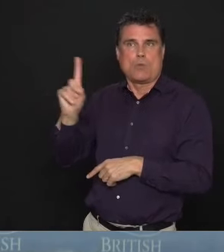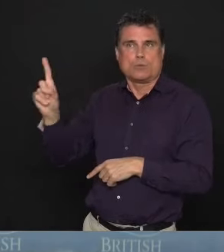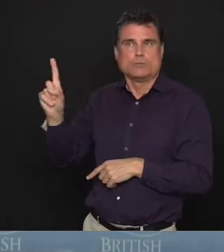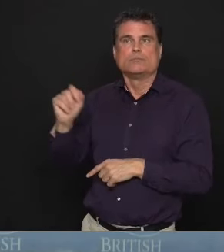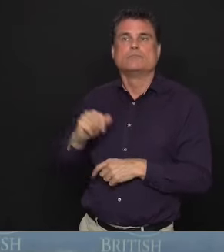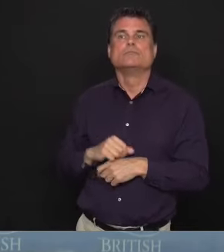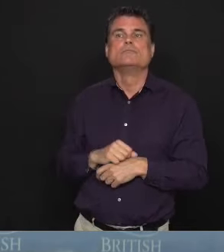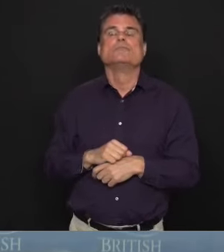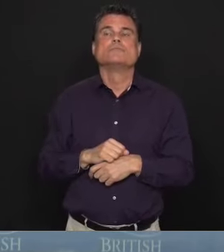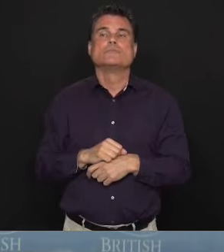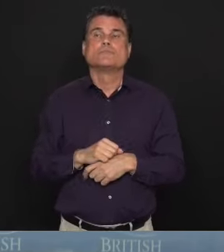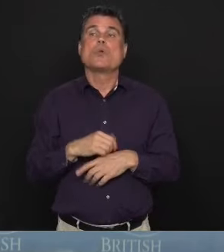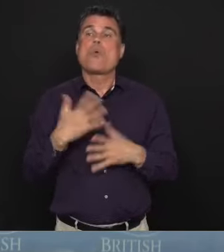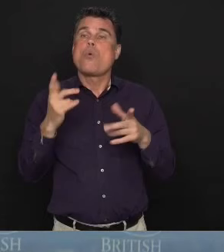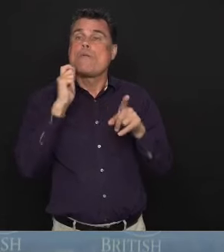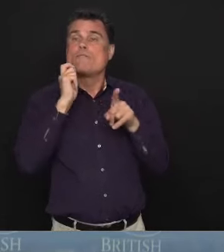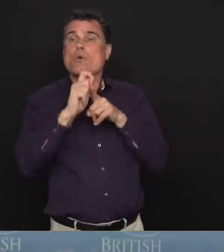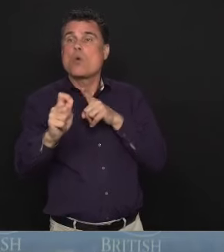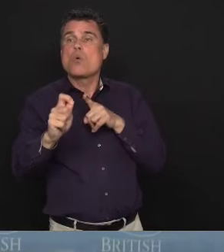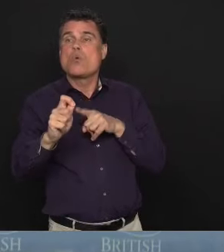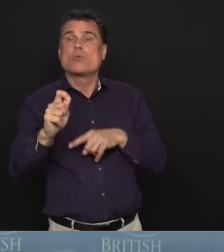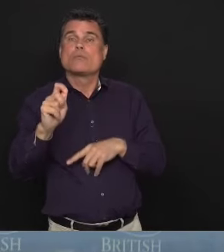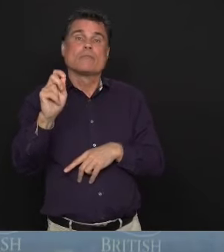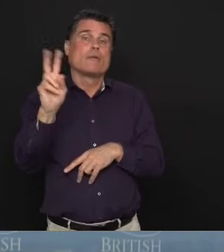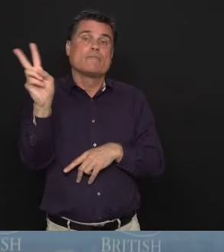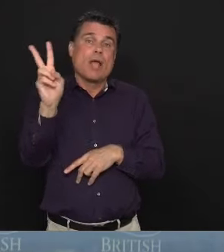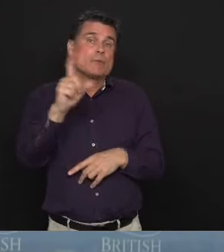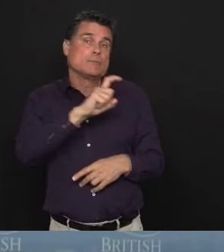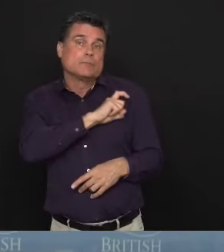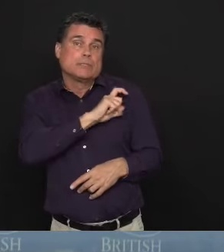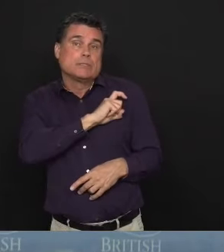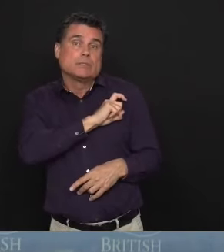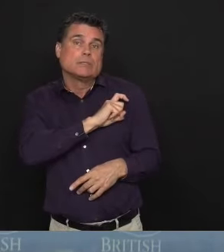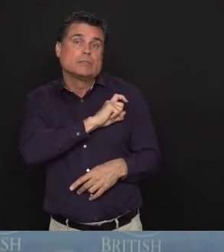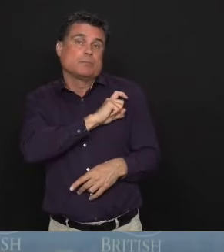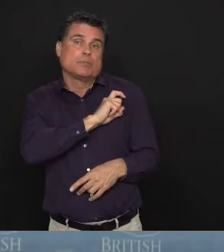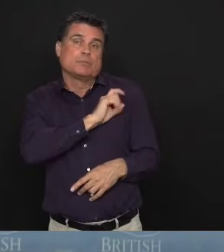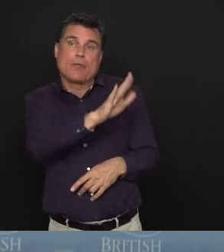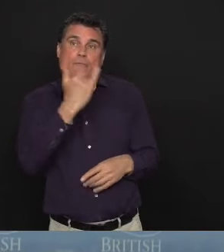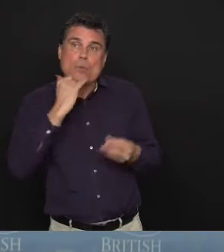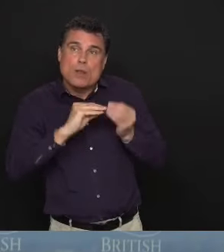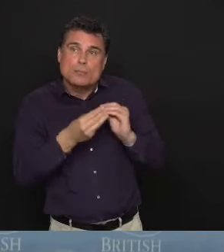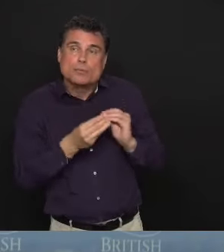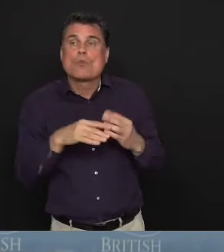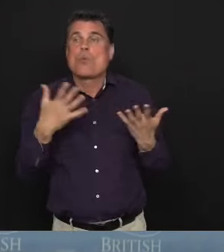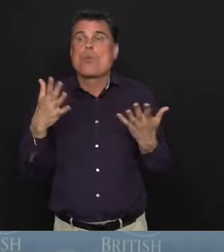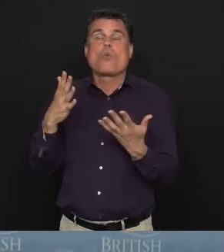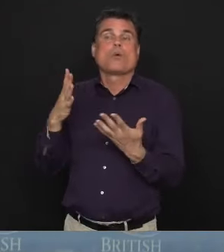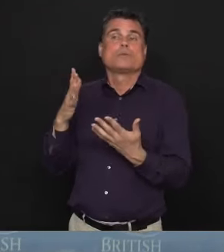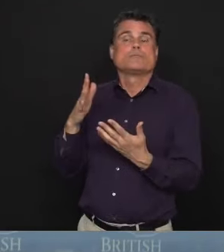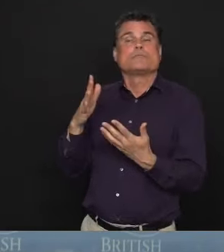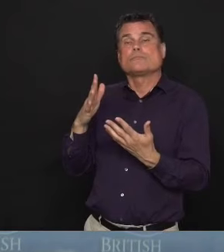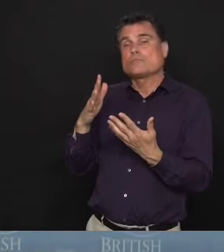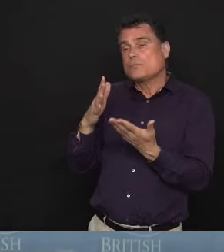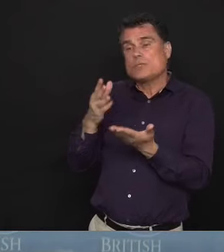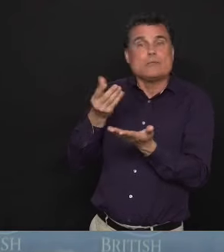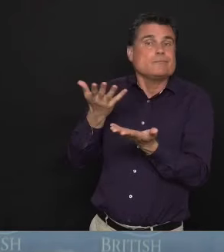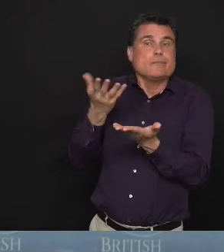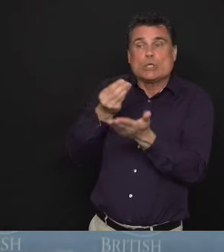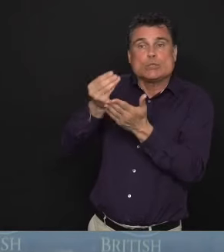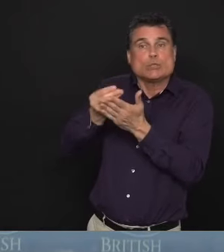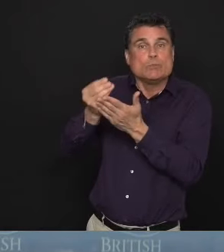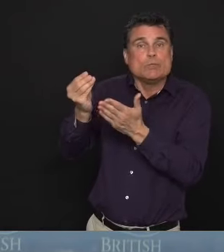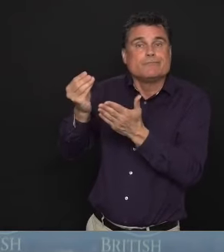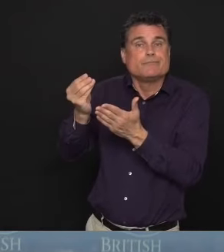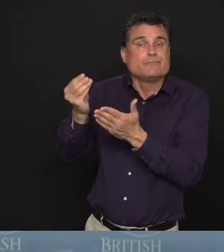line. And they can also contact Consumer Protection British Columbia. Consumer Protection BC has already received over 800 complaints.